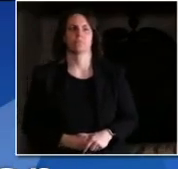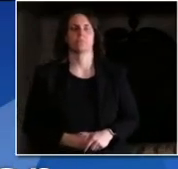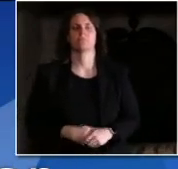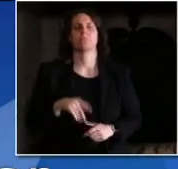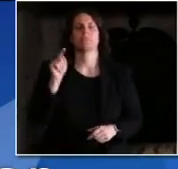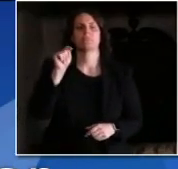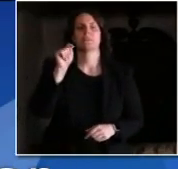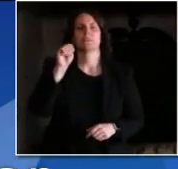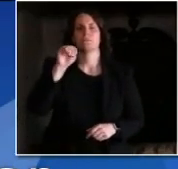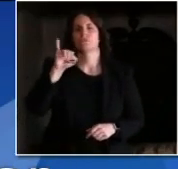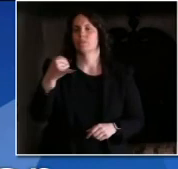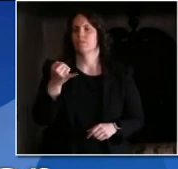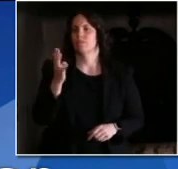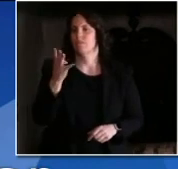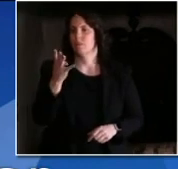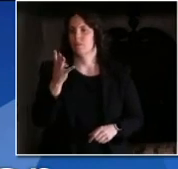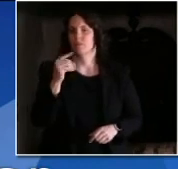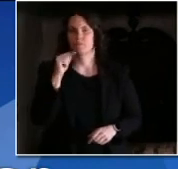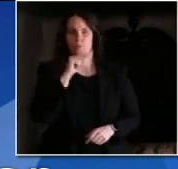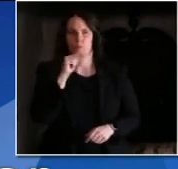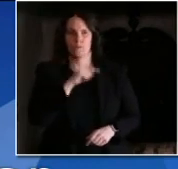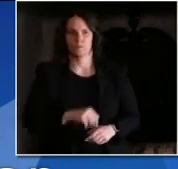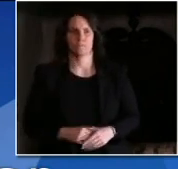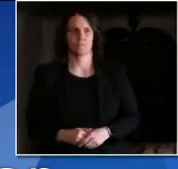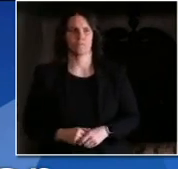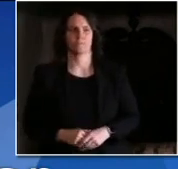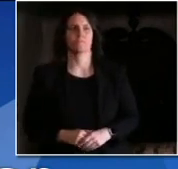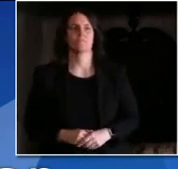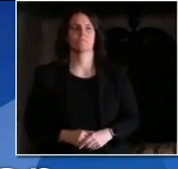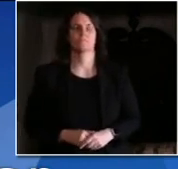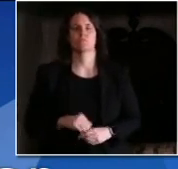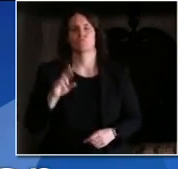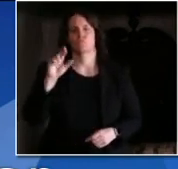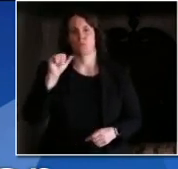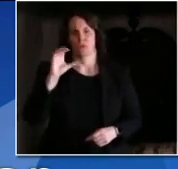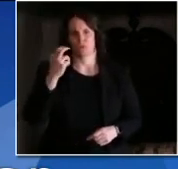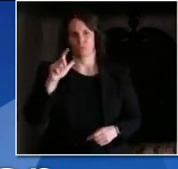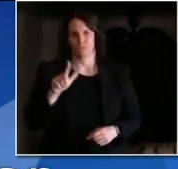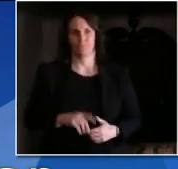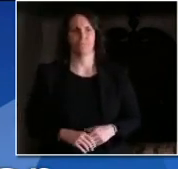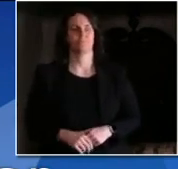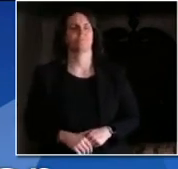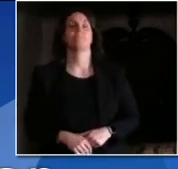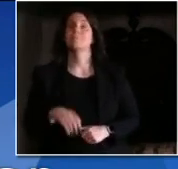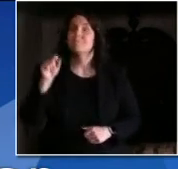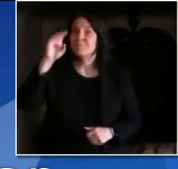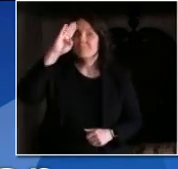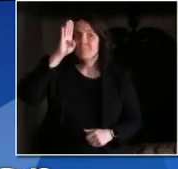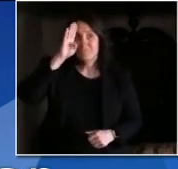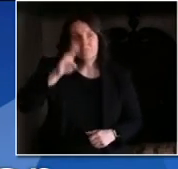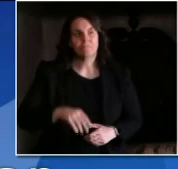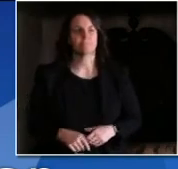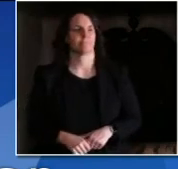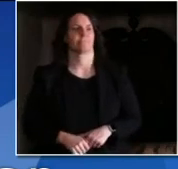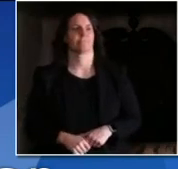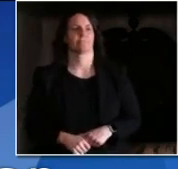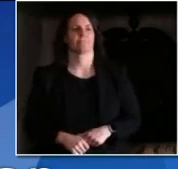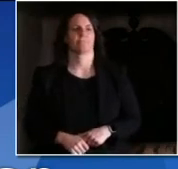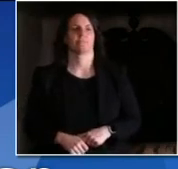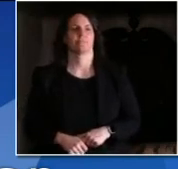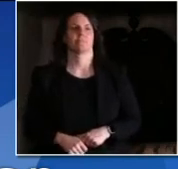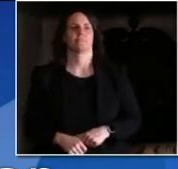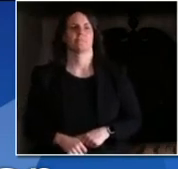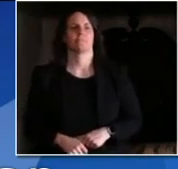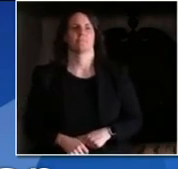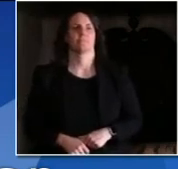Rachel from TMJ4. Hi. Yes, we're here. I would just, we were wondering, you know, with so many people right now in our